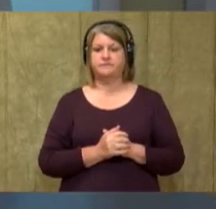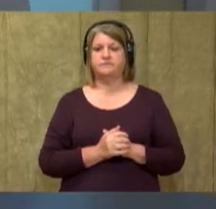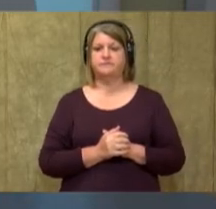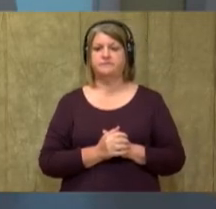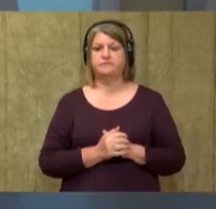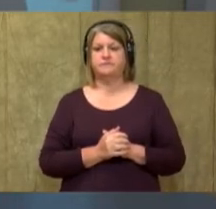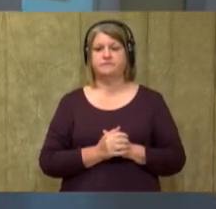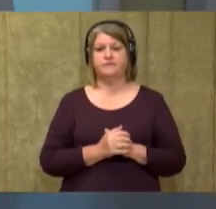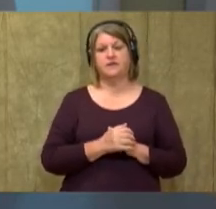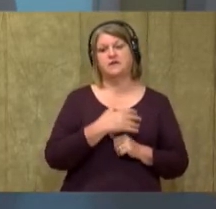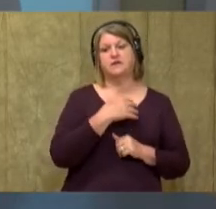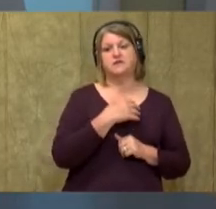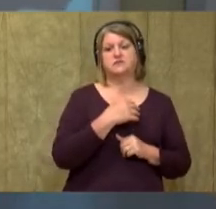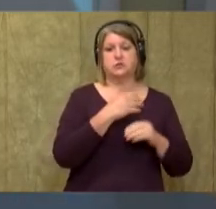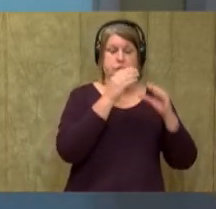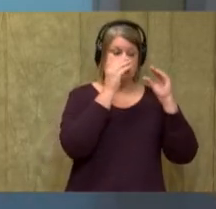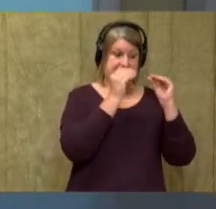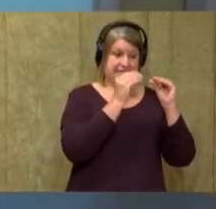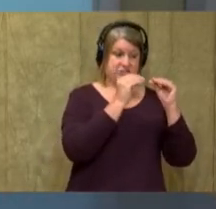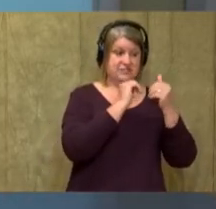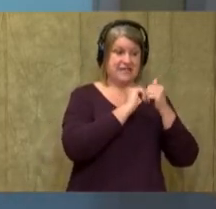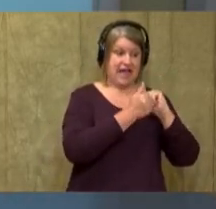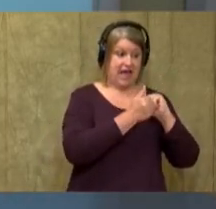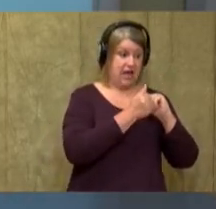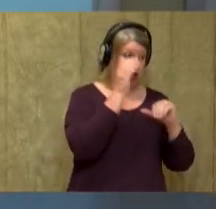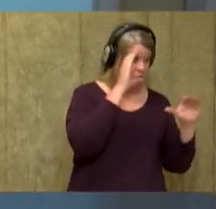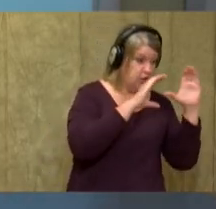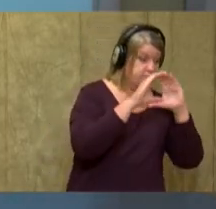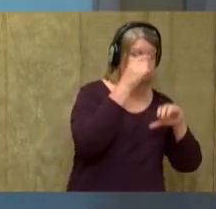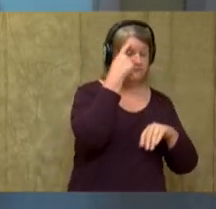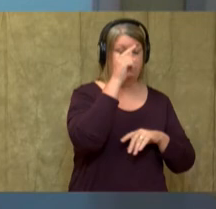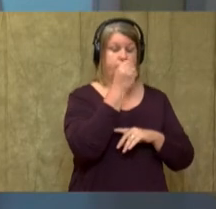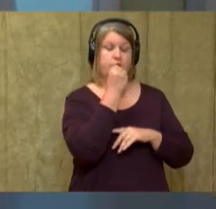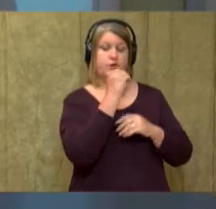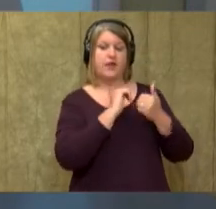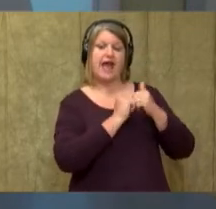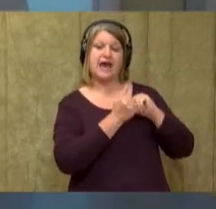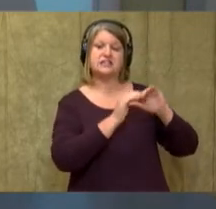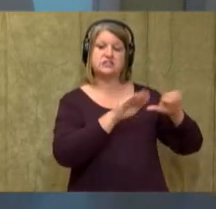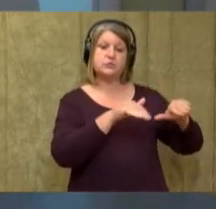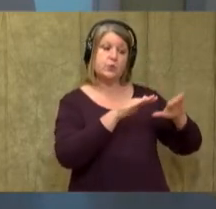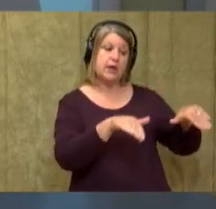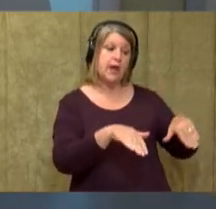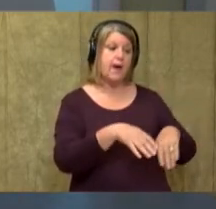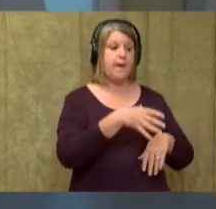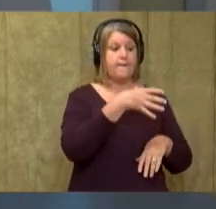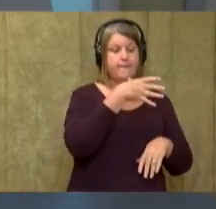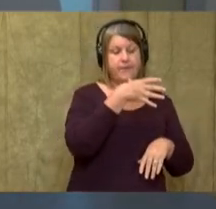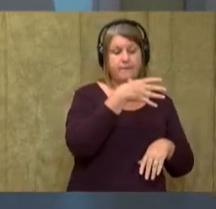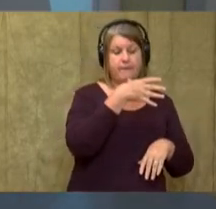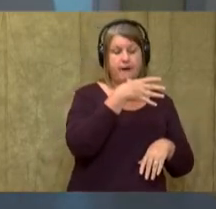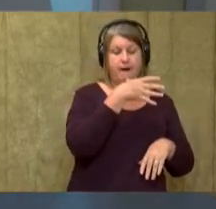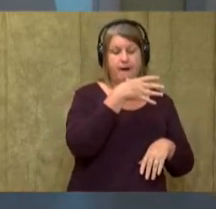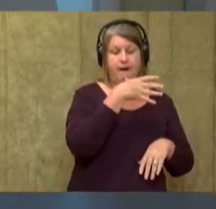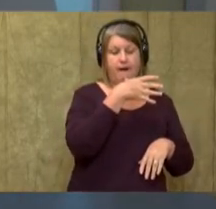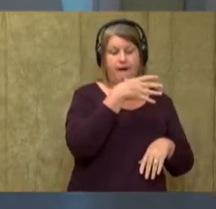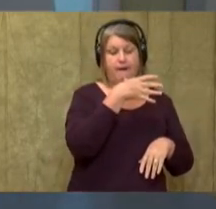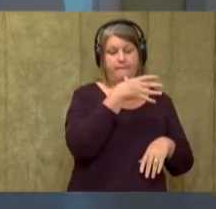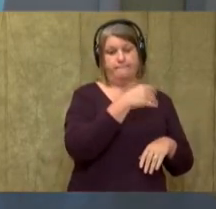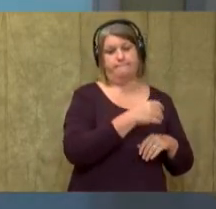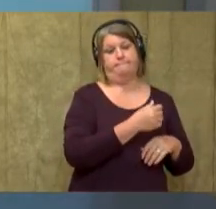hunt, teaches it how to swim. So, the mother teaches the cub.